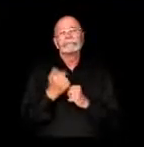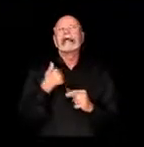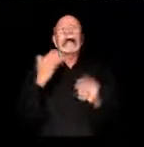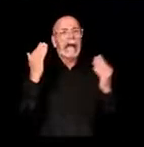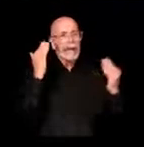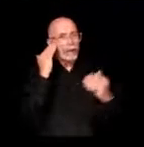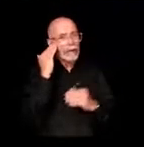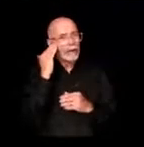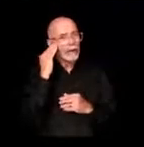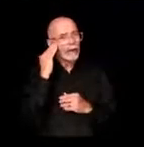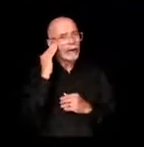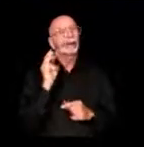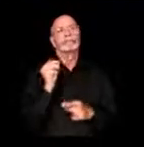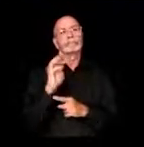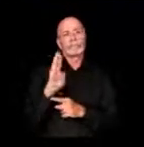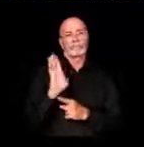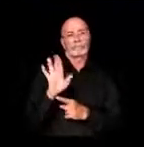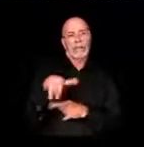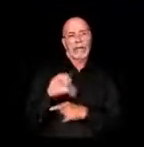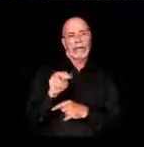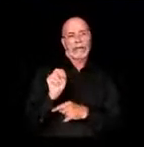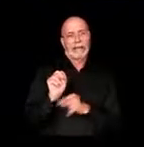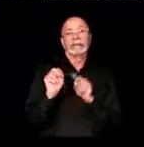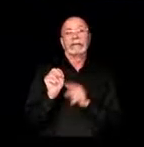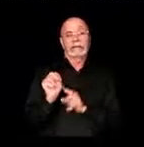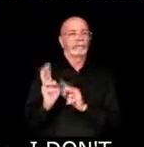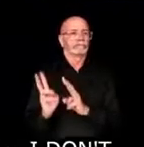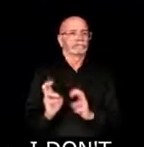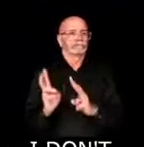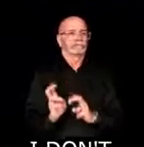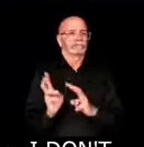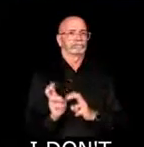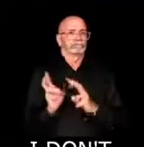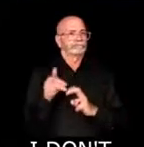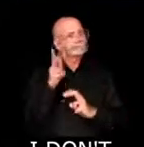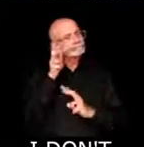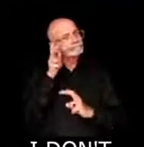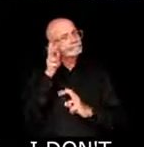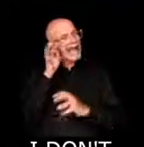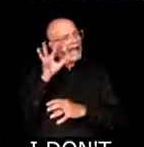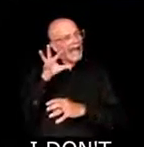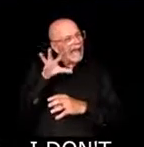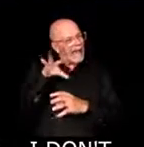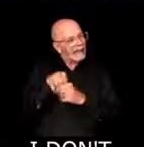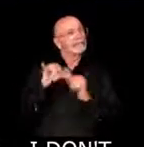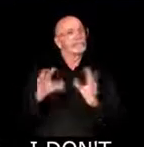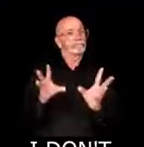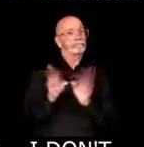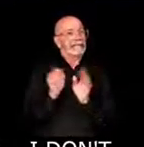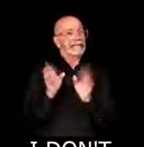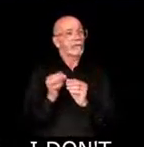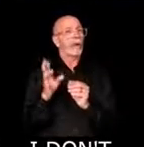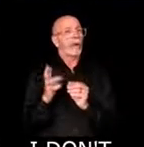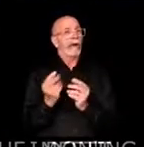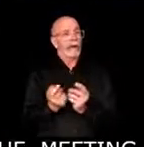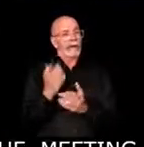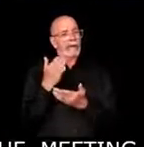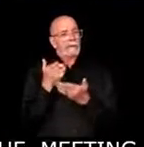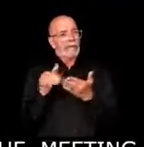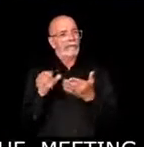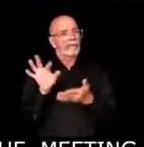I can't, I don't know if it was all of the meeting, but partial parts of the meeting. And I did not find that out till